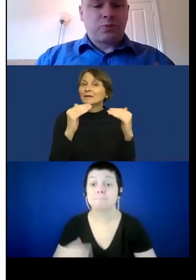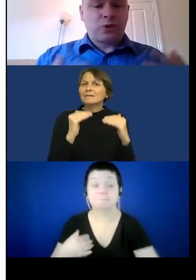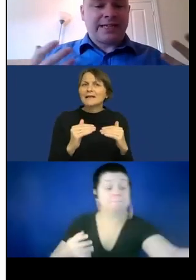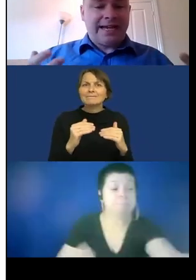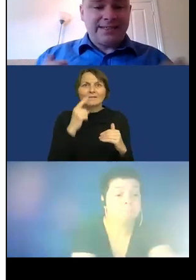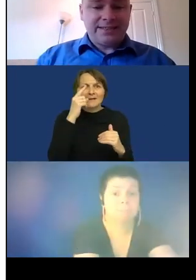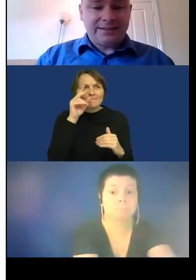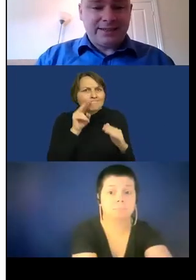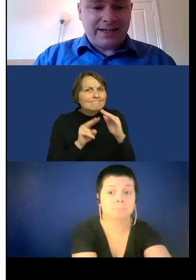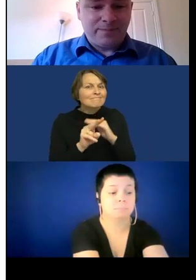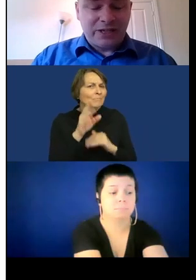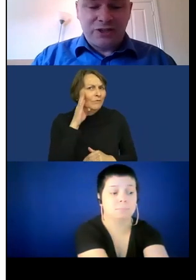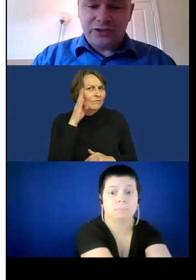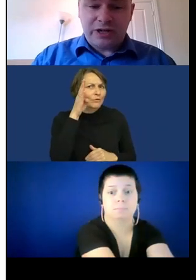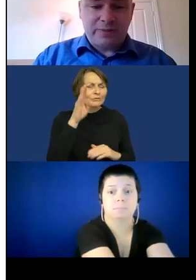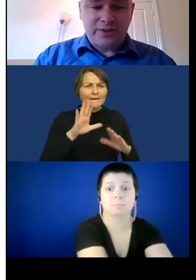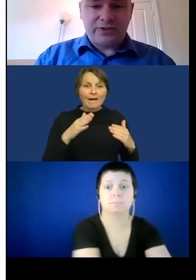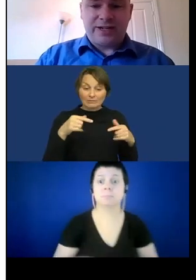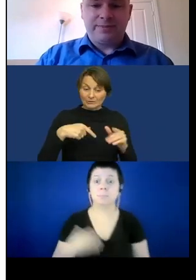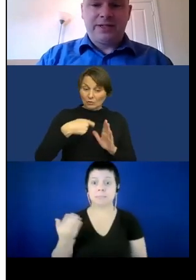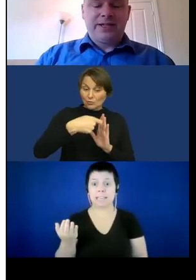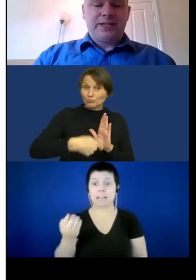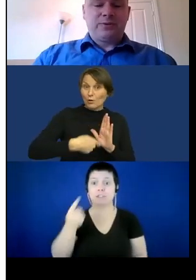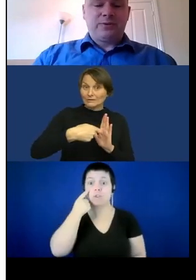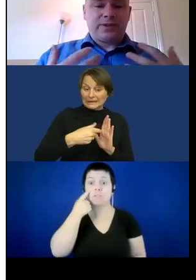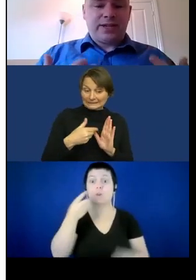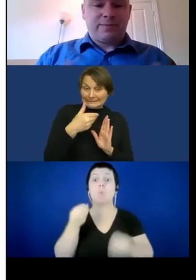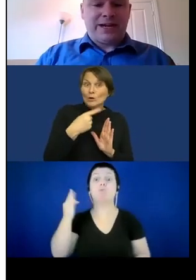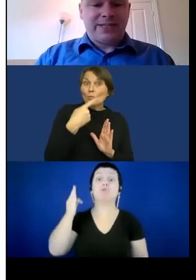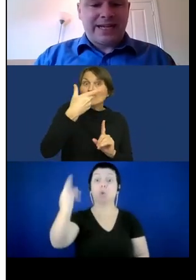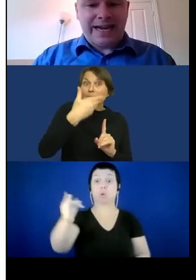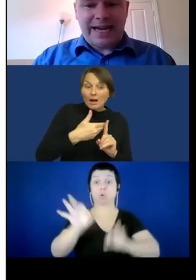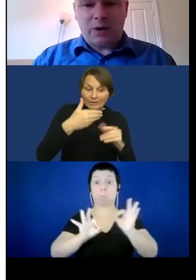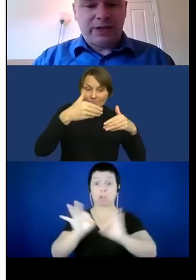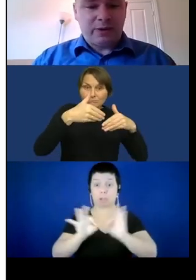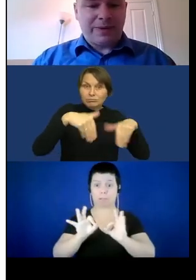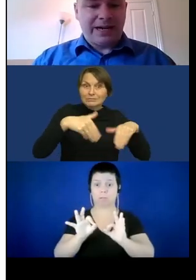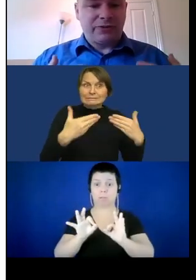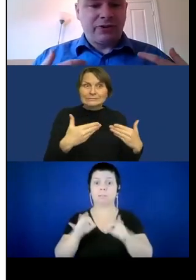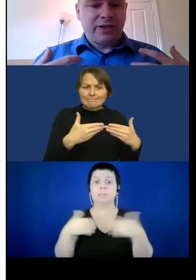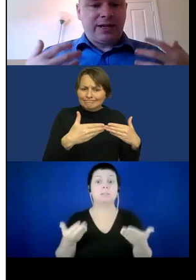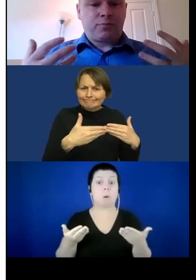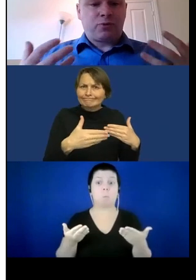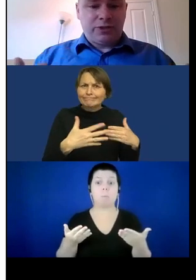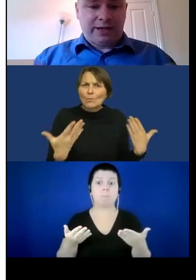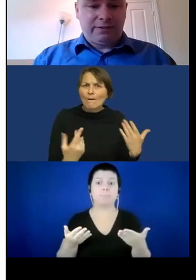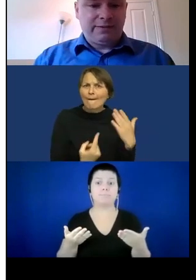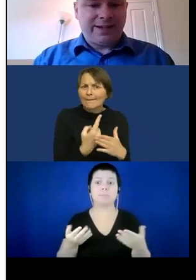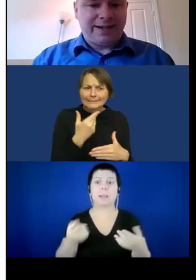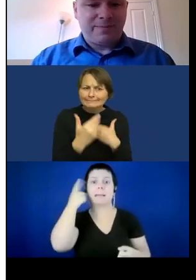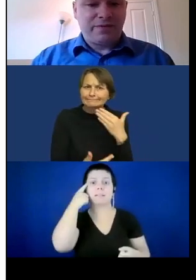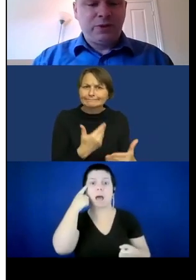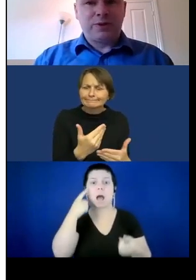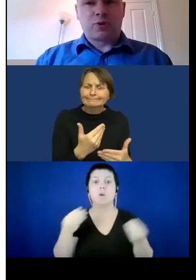project ends in just over a month's time so what we want to think about is how we go about approaching